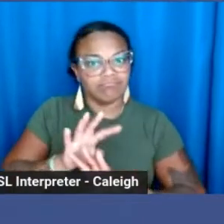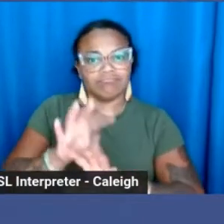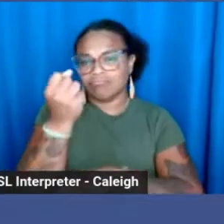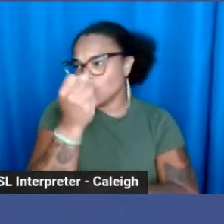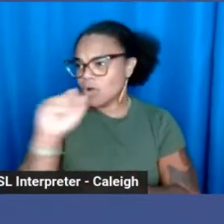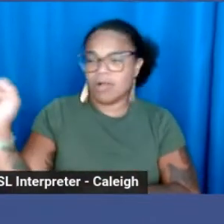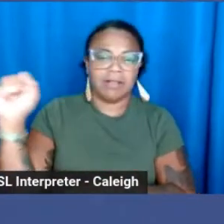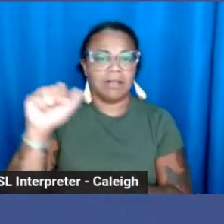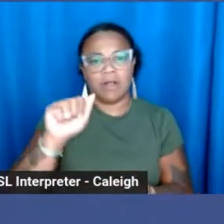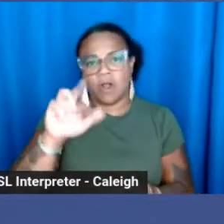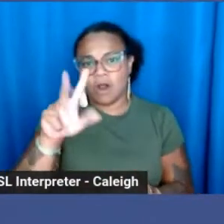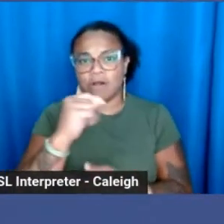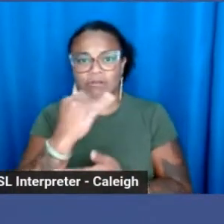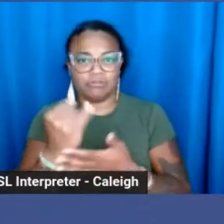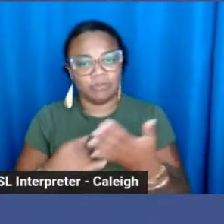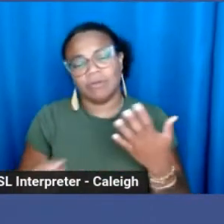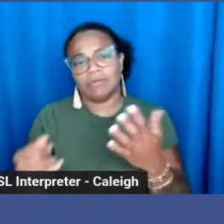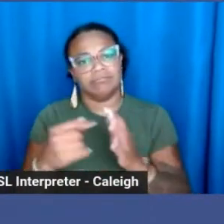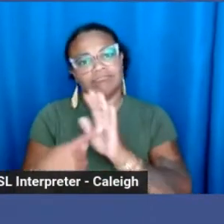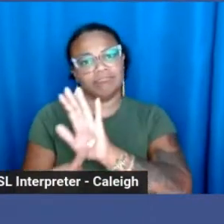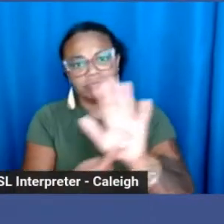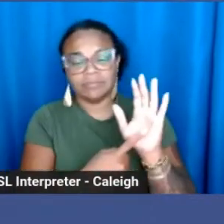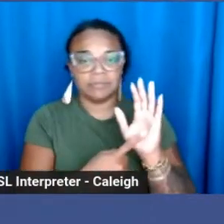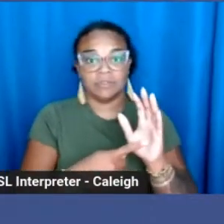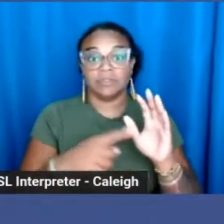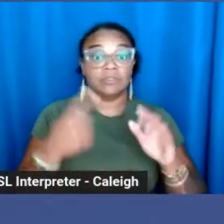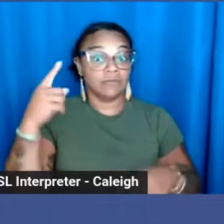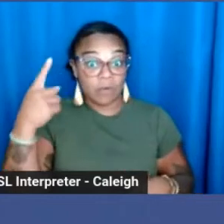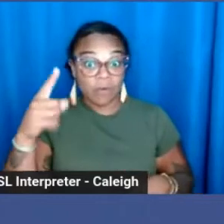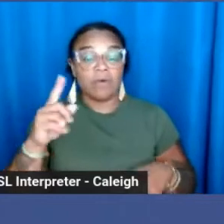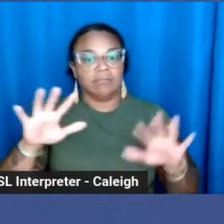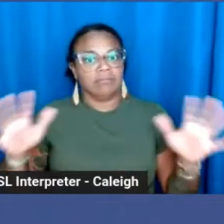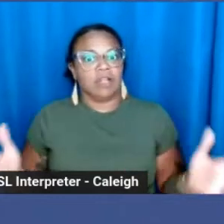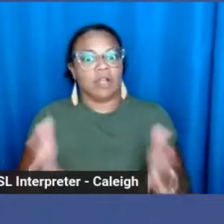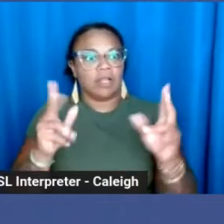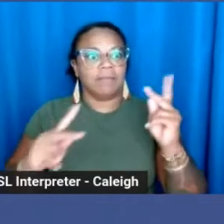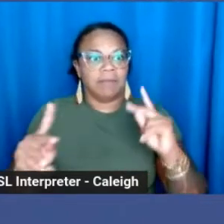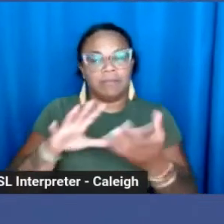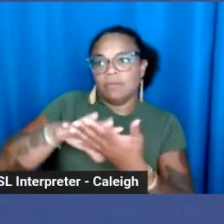to raise awareness about the human rights abuse. workers face.